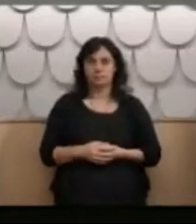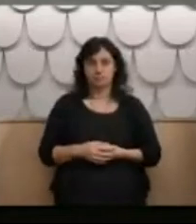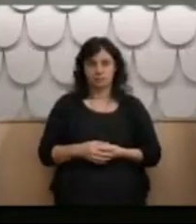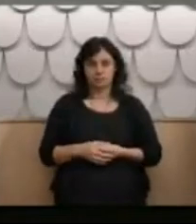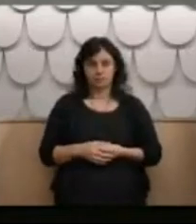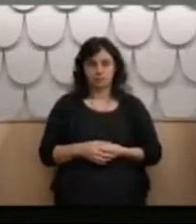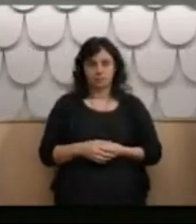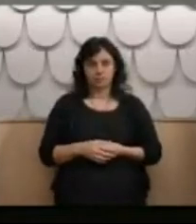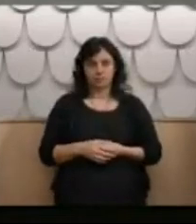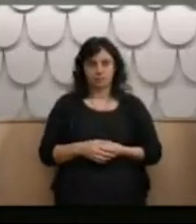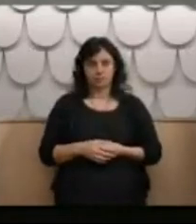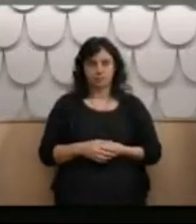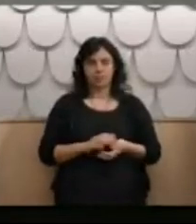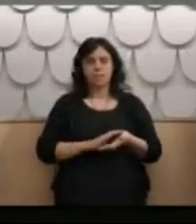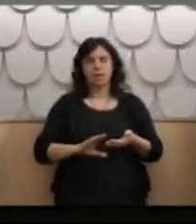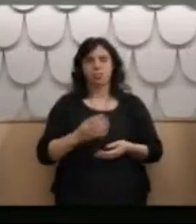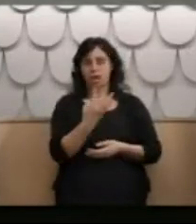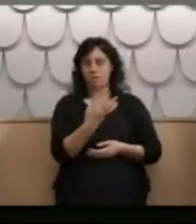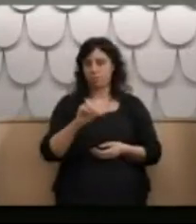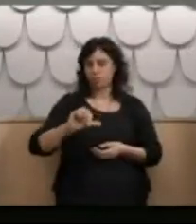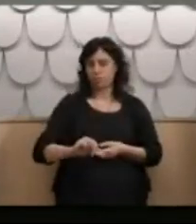Okay. And now at paragraph 49.